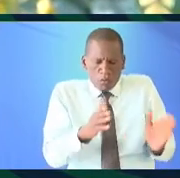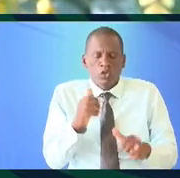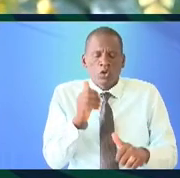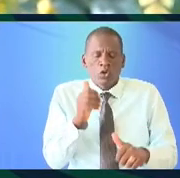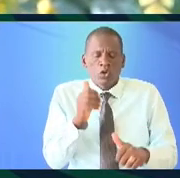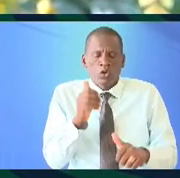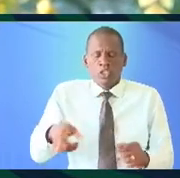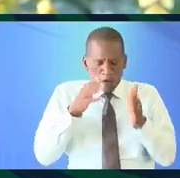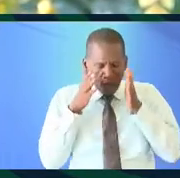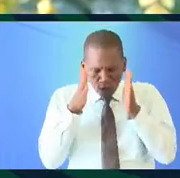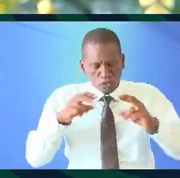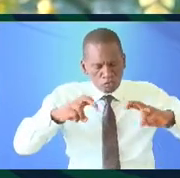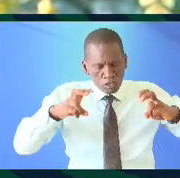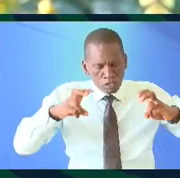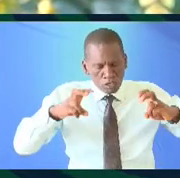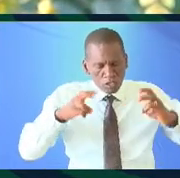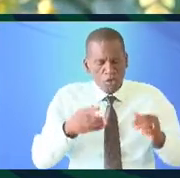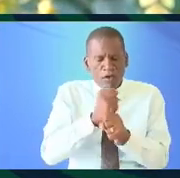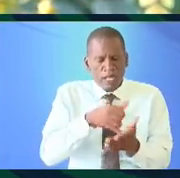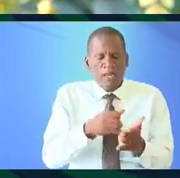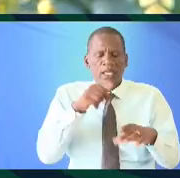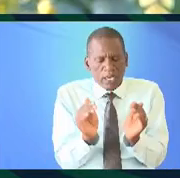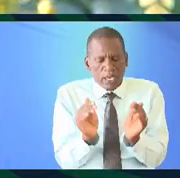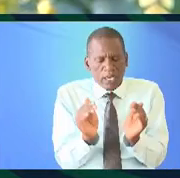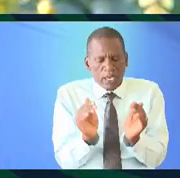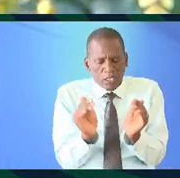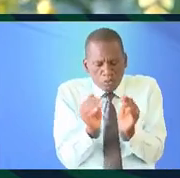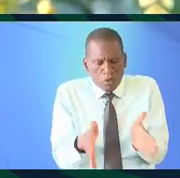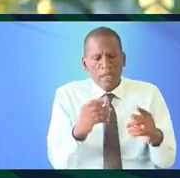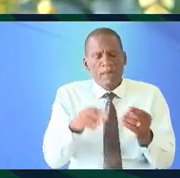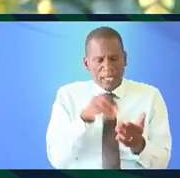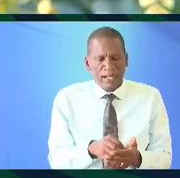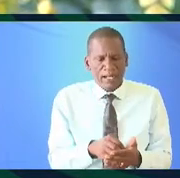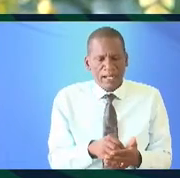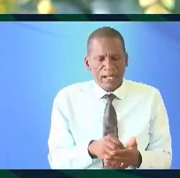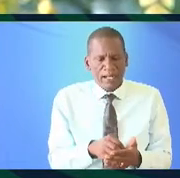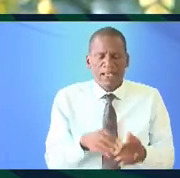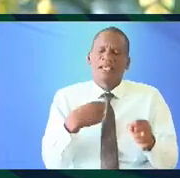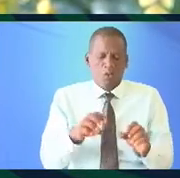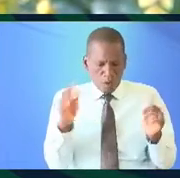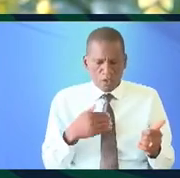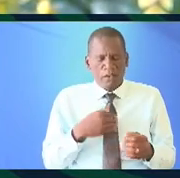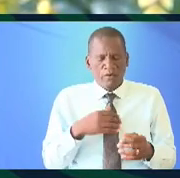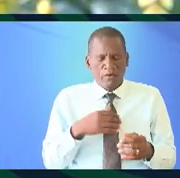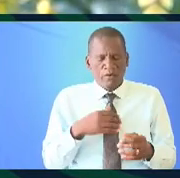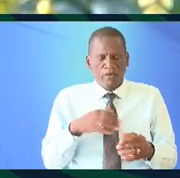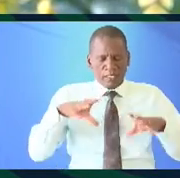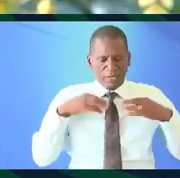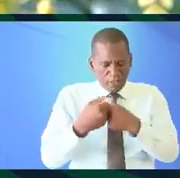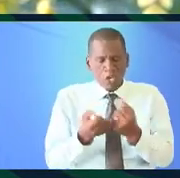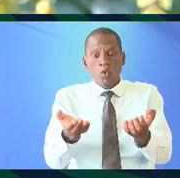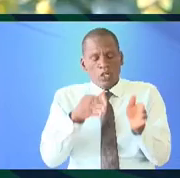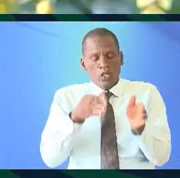space that we are keen to explore we have done it in a small way but I will say well we have taken the challenge